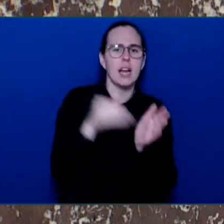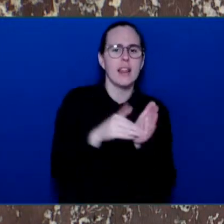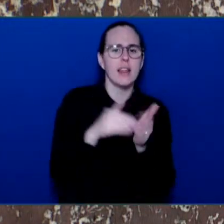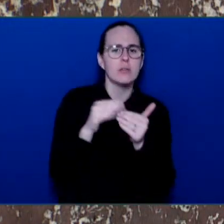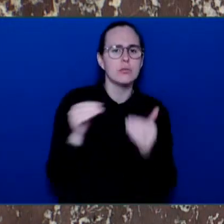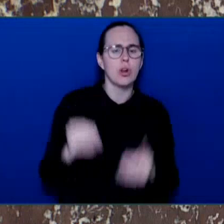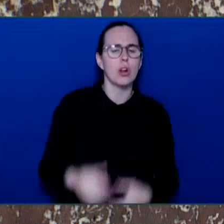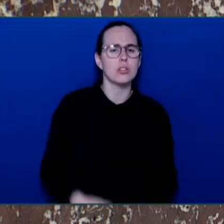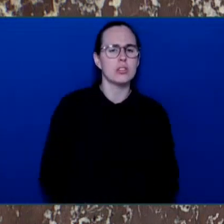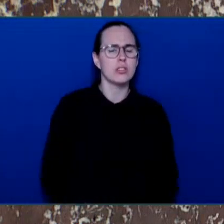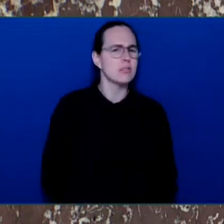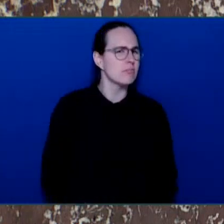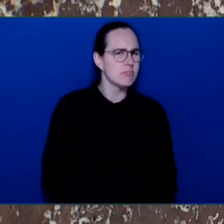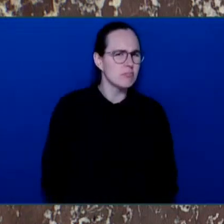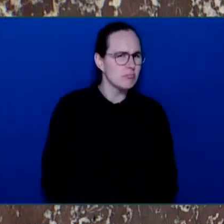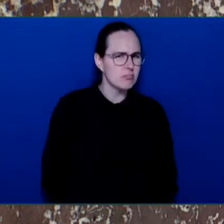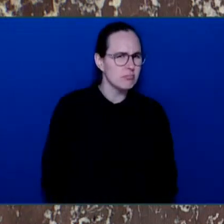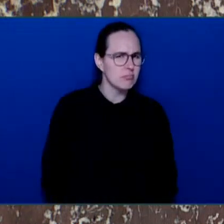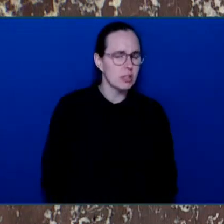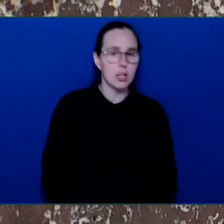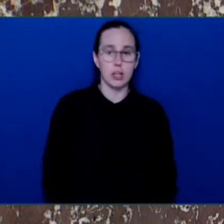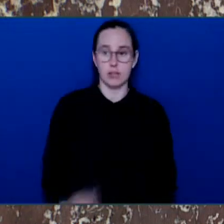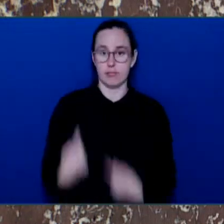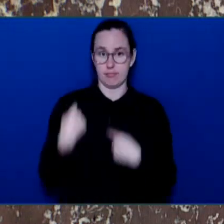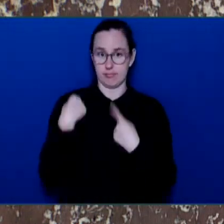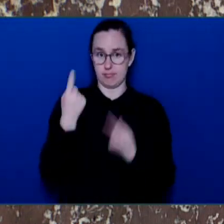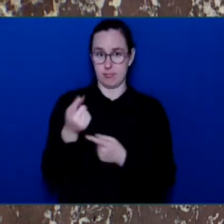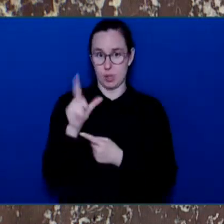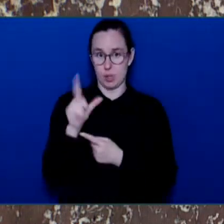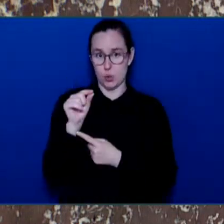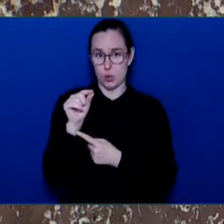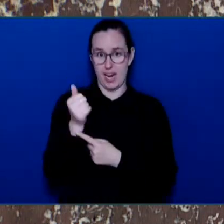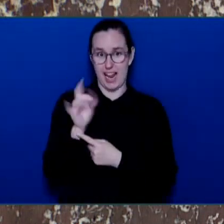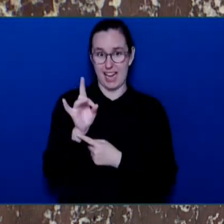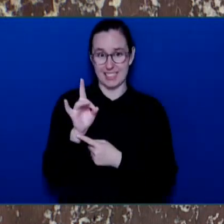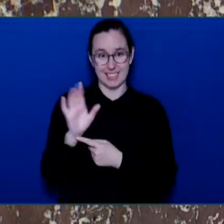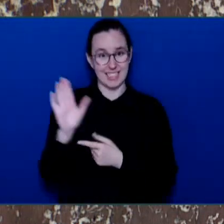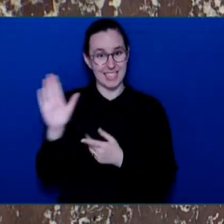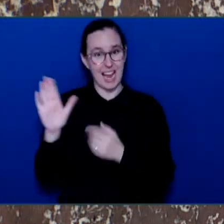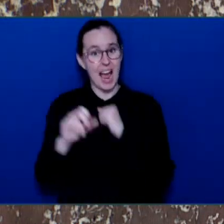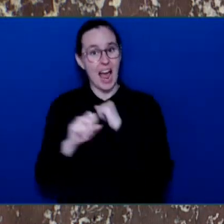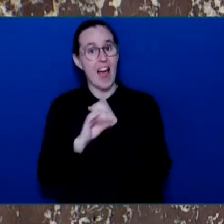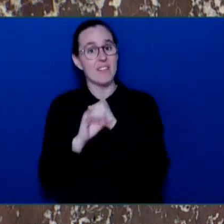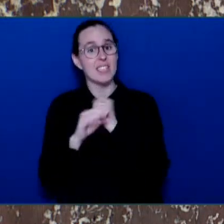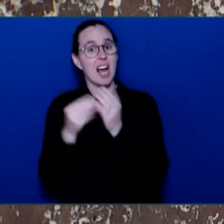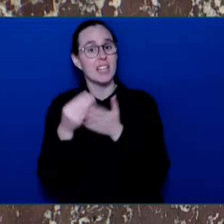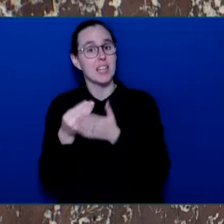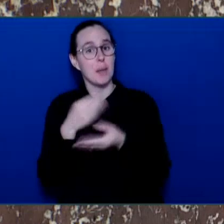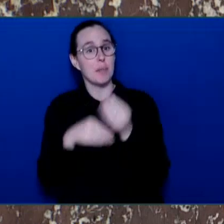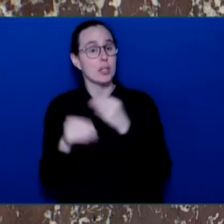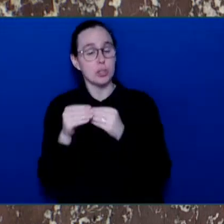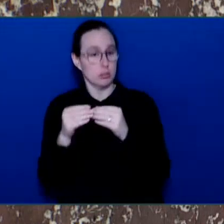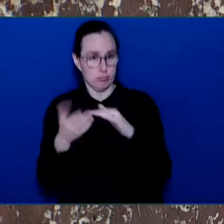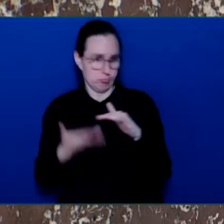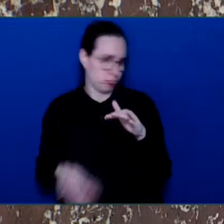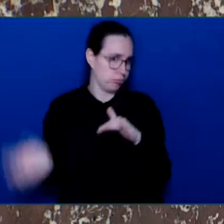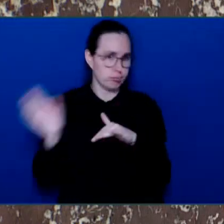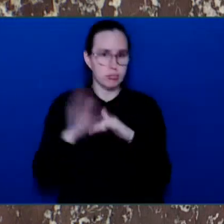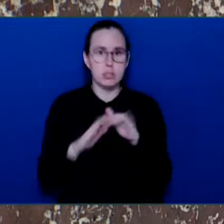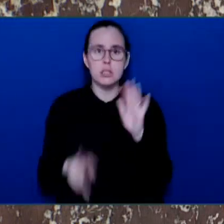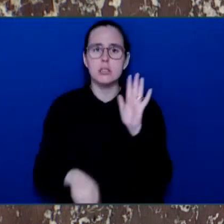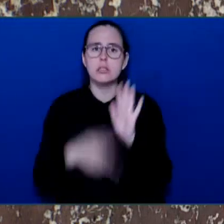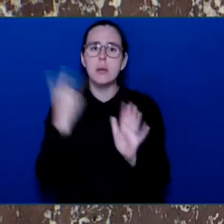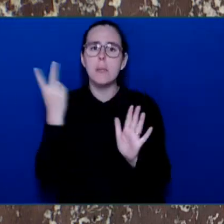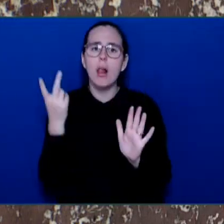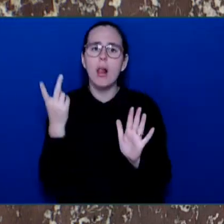their advertising budget. As British Columbians suffer from the NDP's middle class squeeze, how much taxpayer money